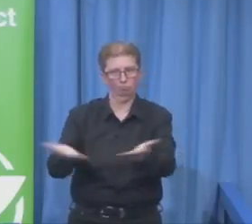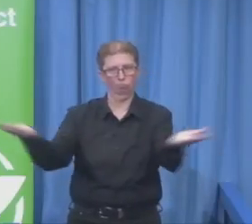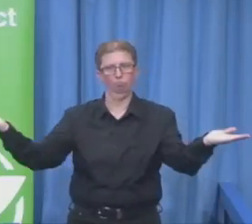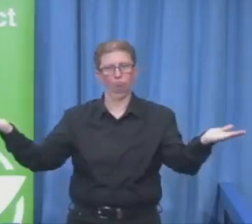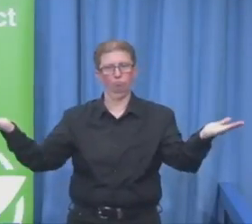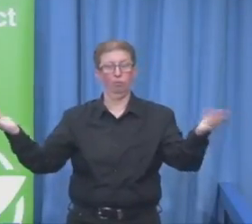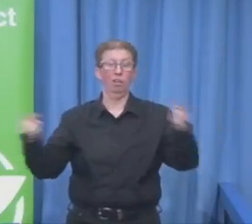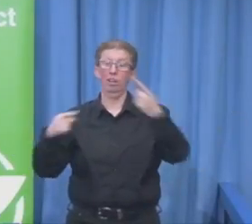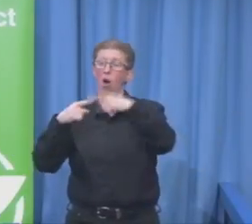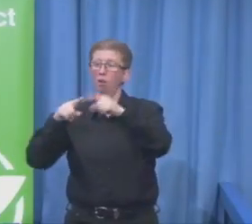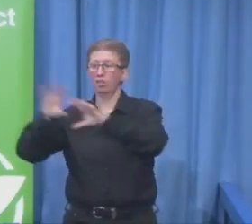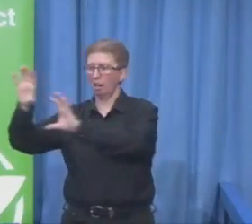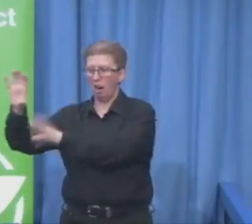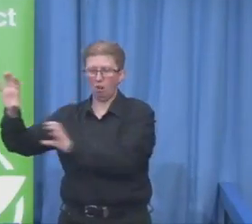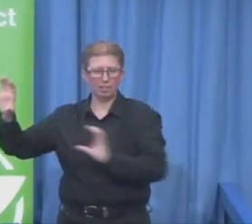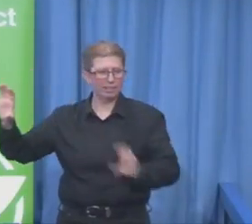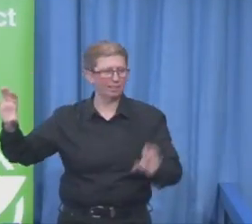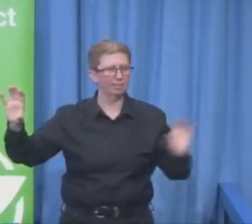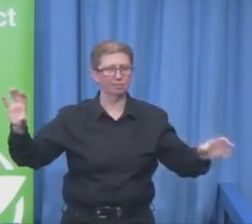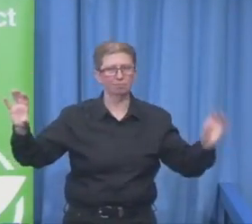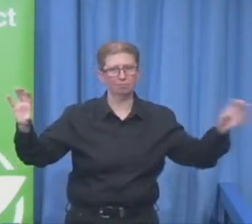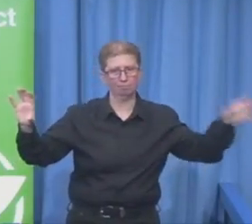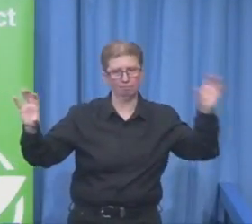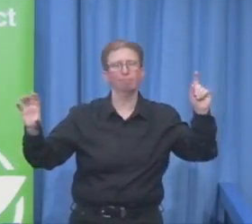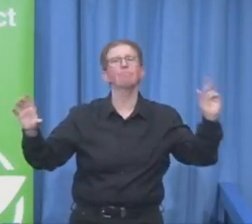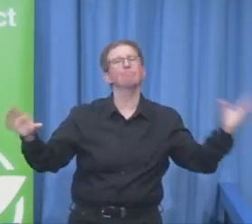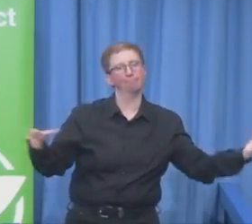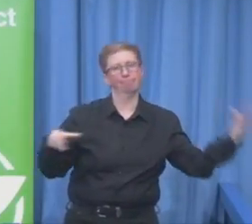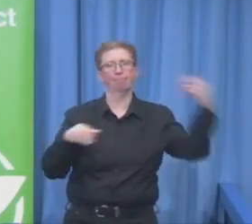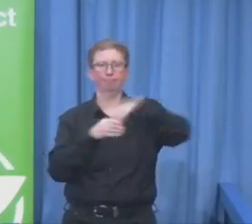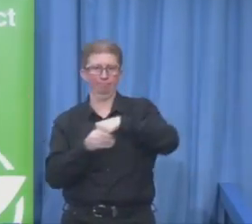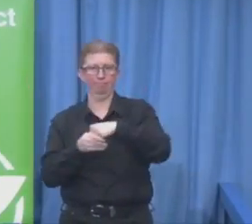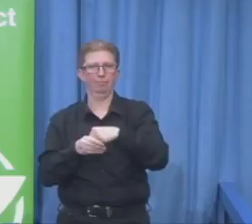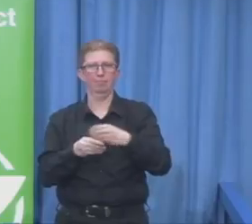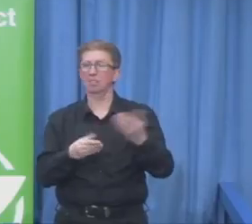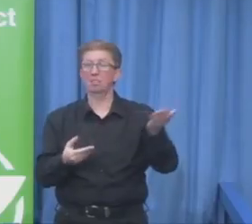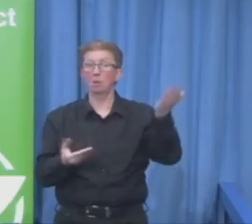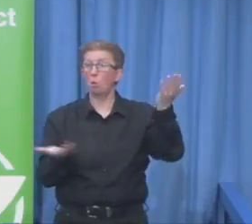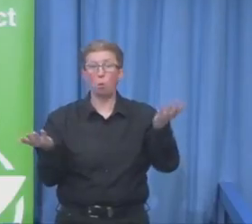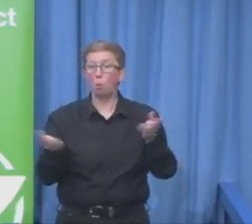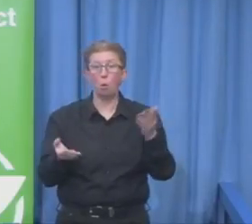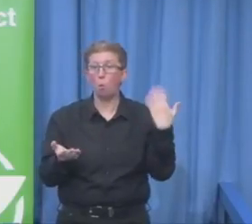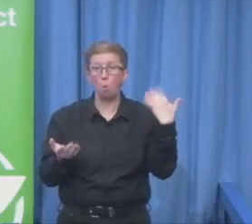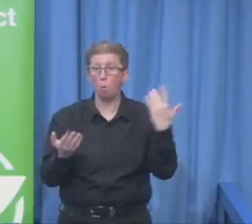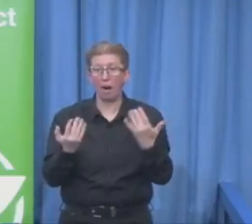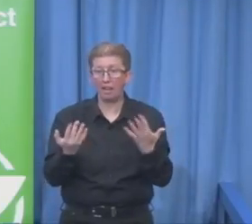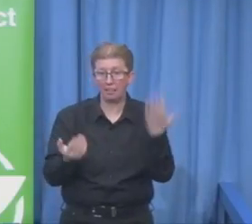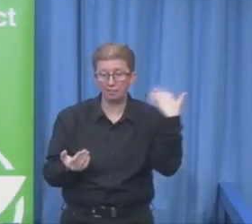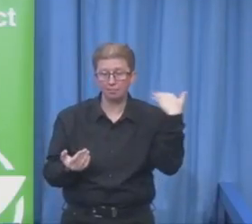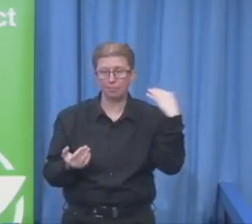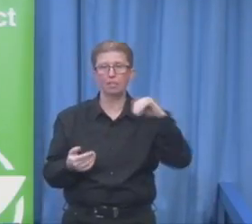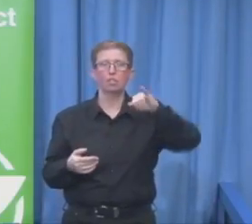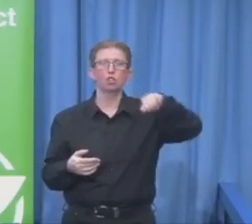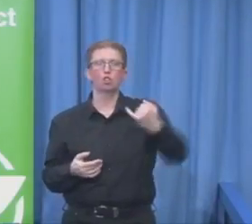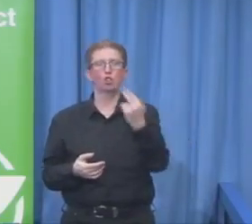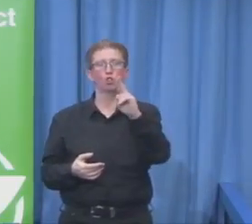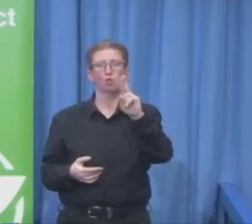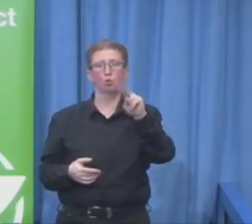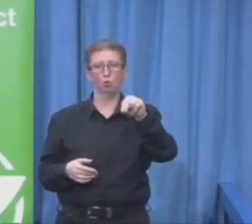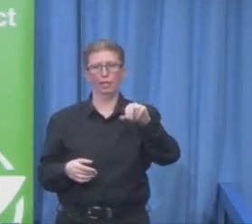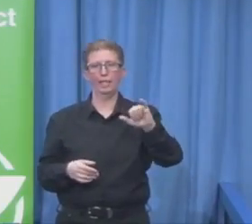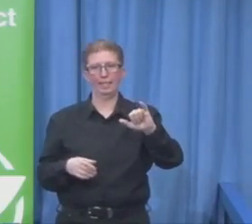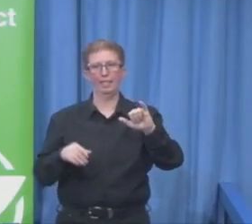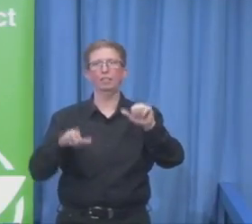in Belfast on June 15th and 16th, believe. So that's the